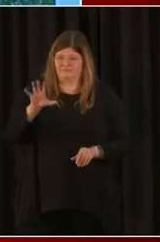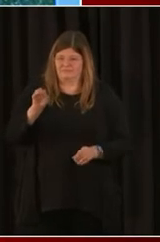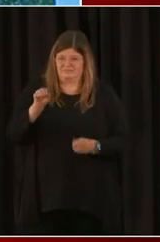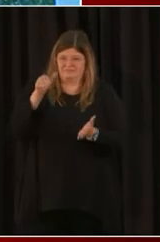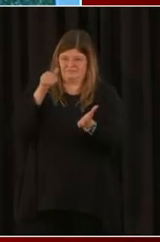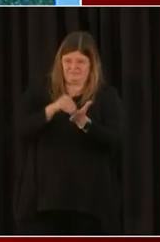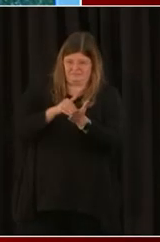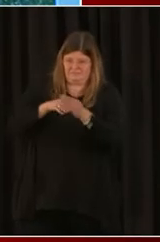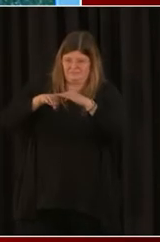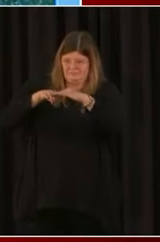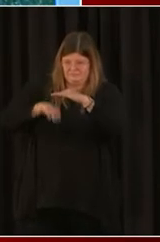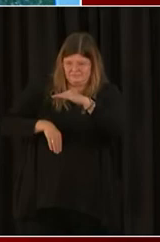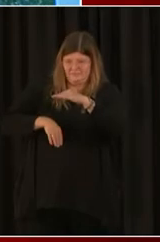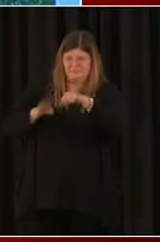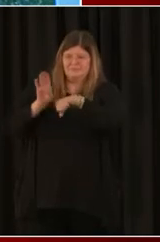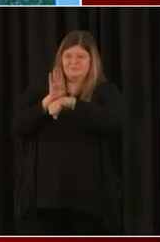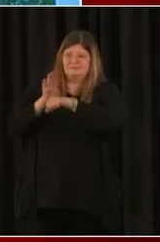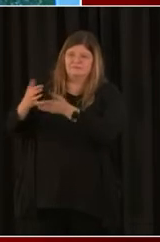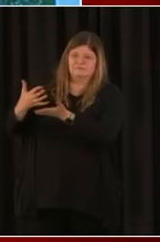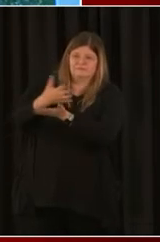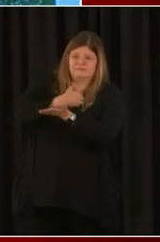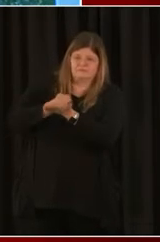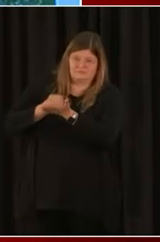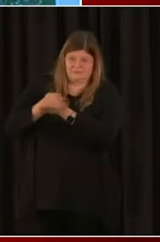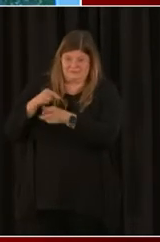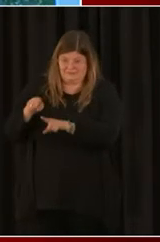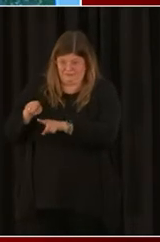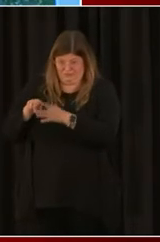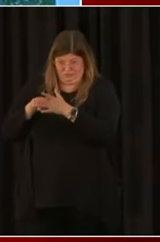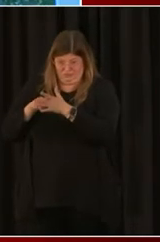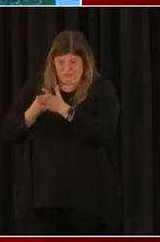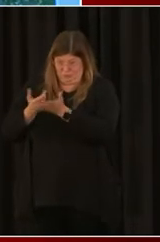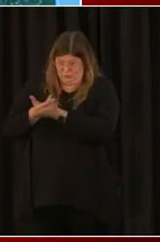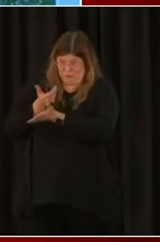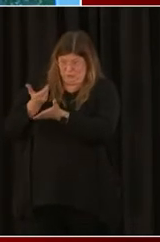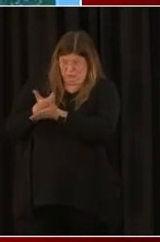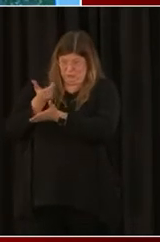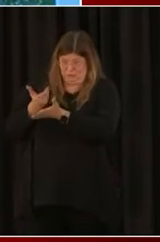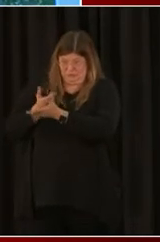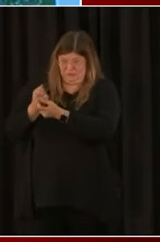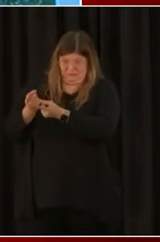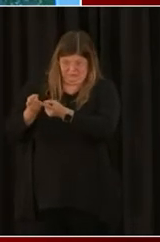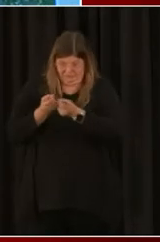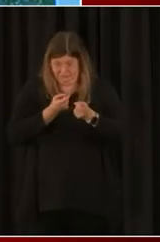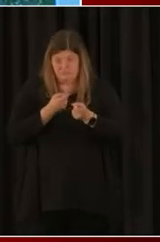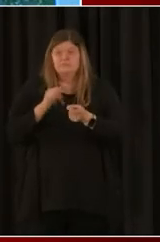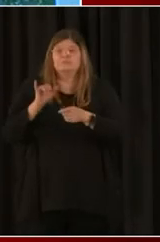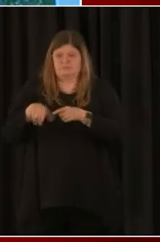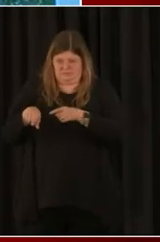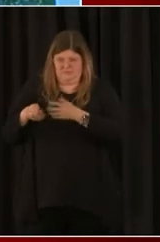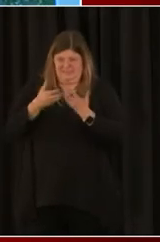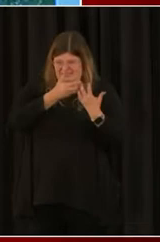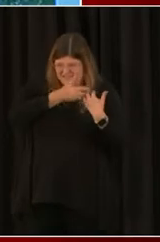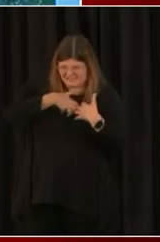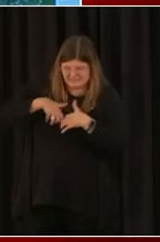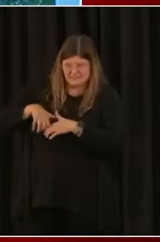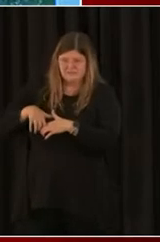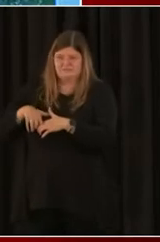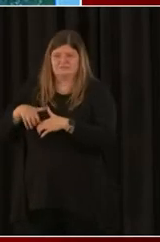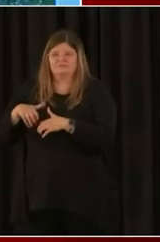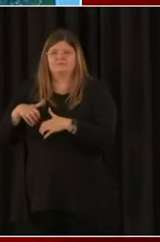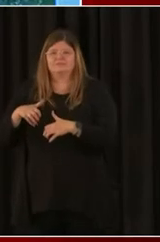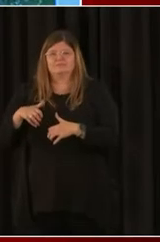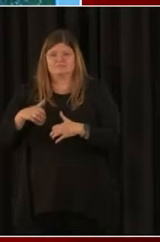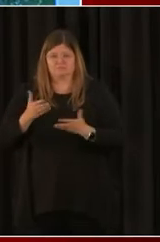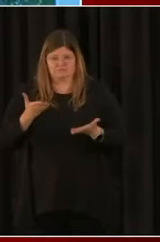So, if you're just beginning the process of pulling your information together, you